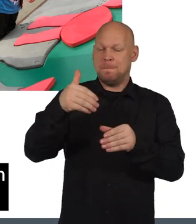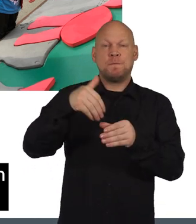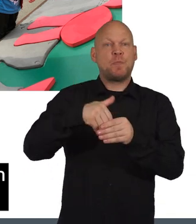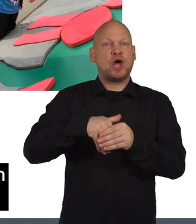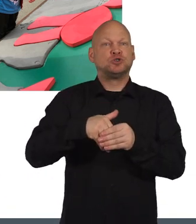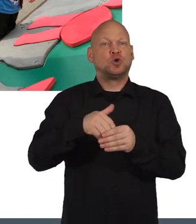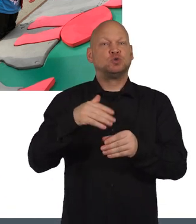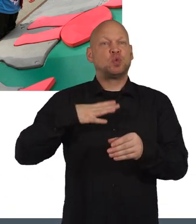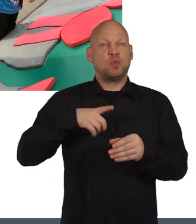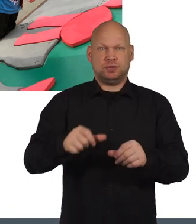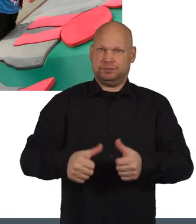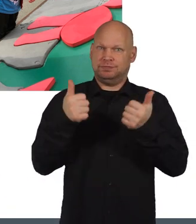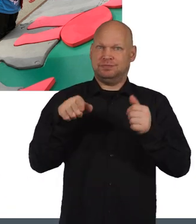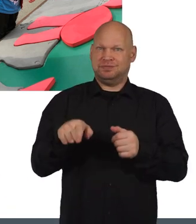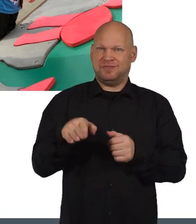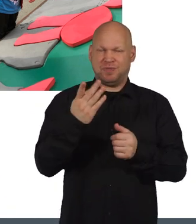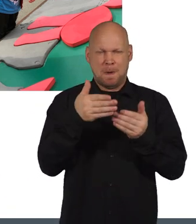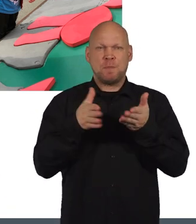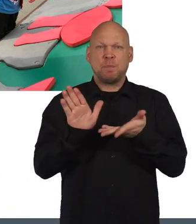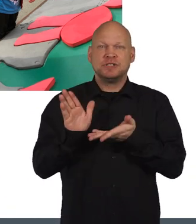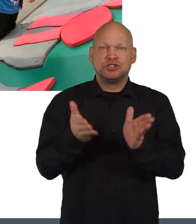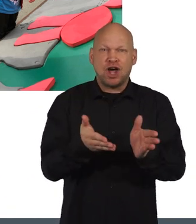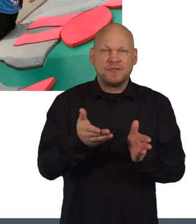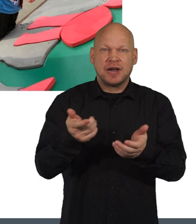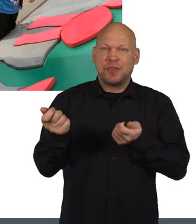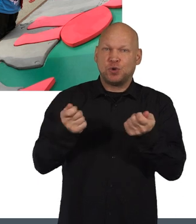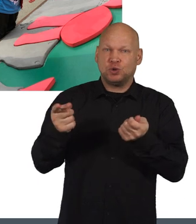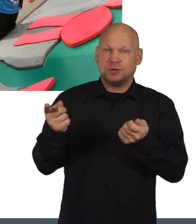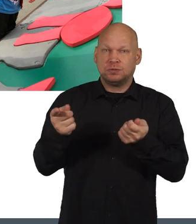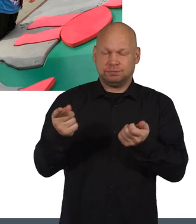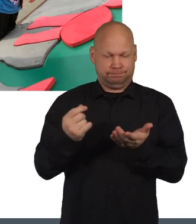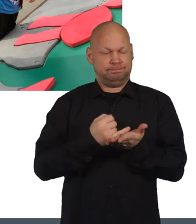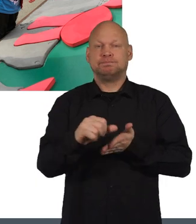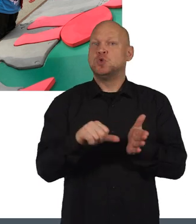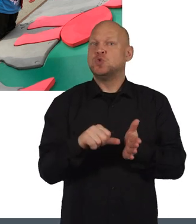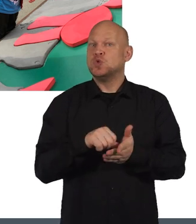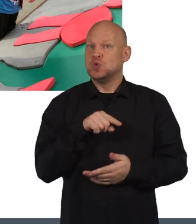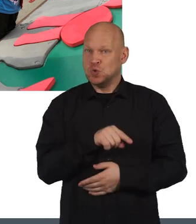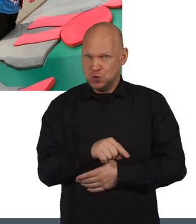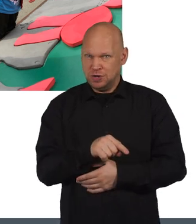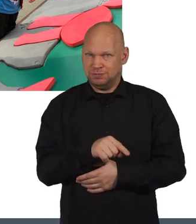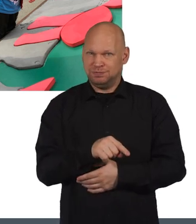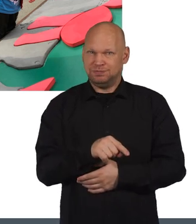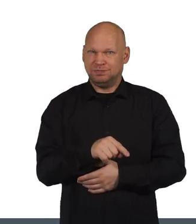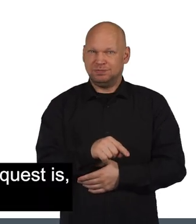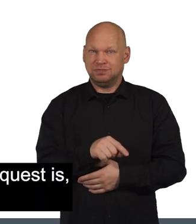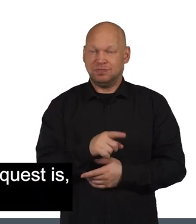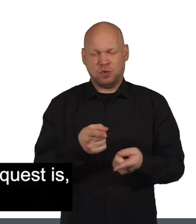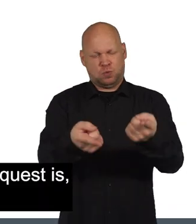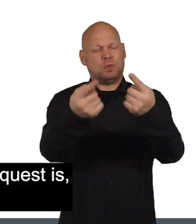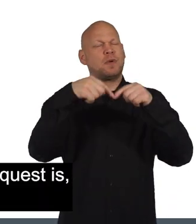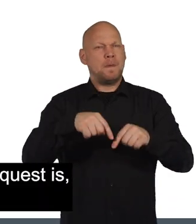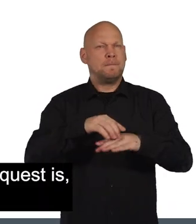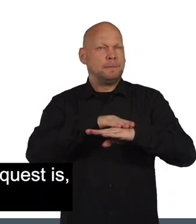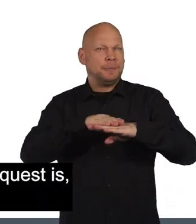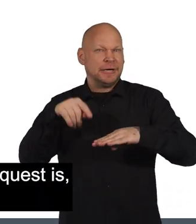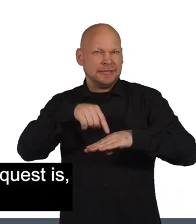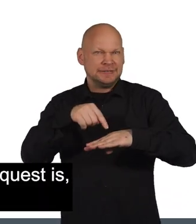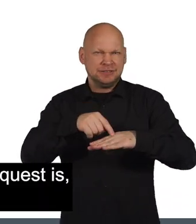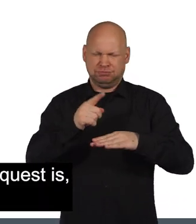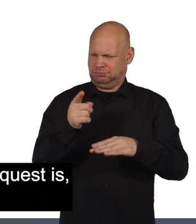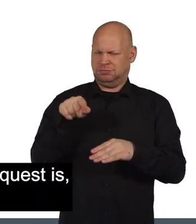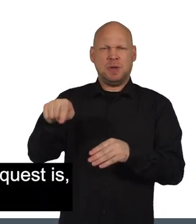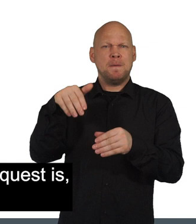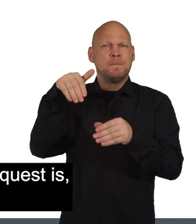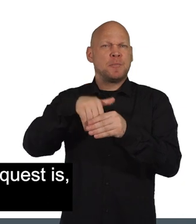request harder for the public service authority to refuse. And here's how. If we go back to the basics